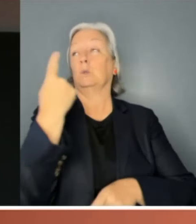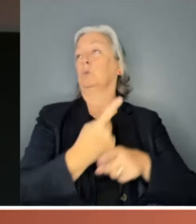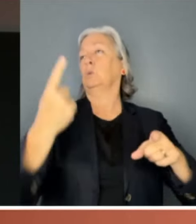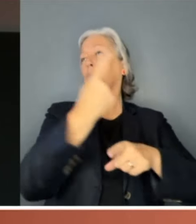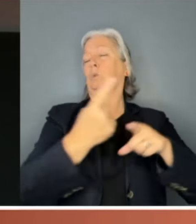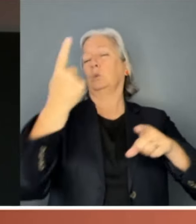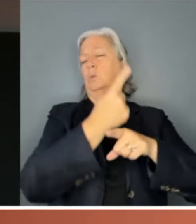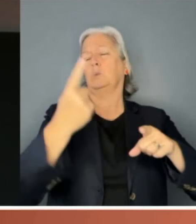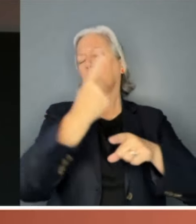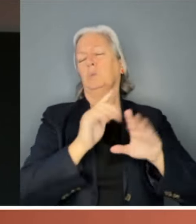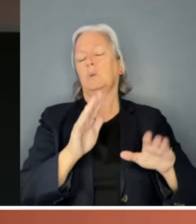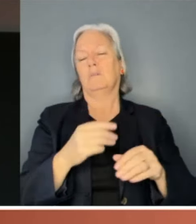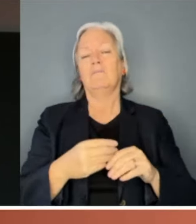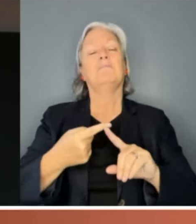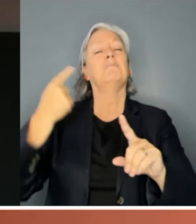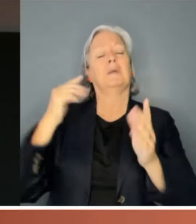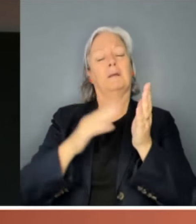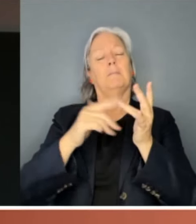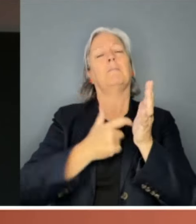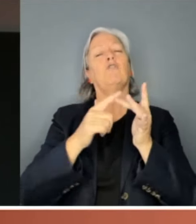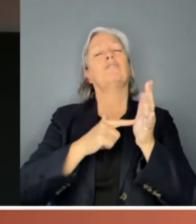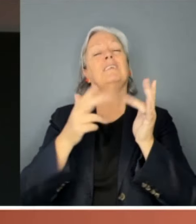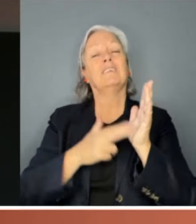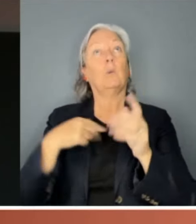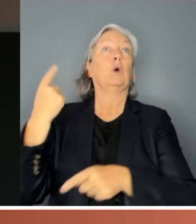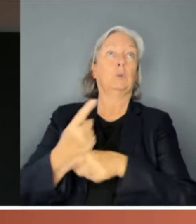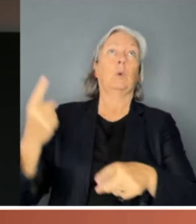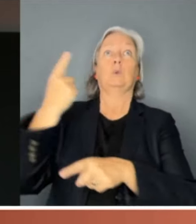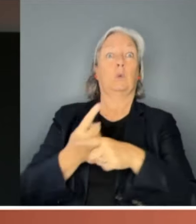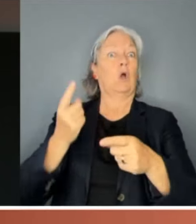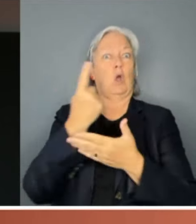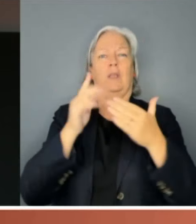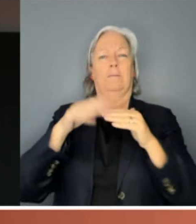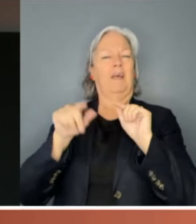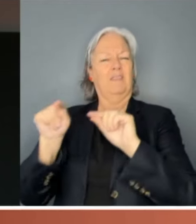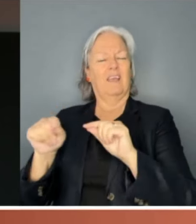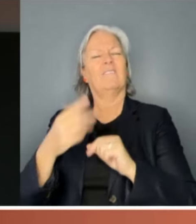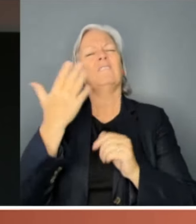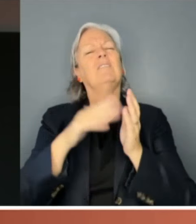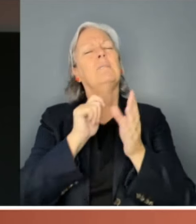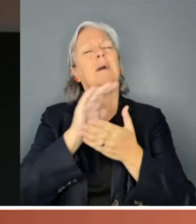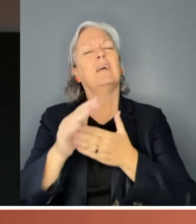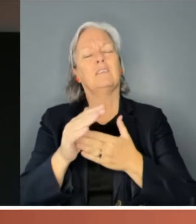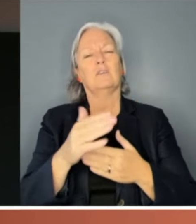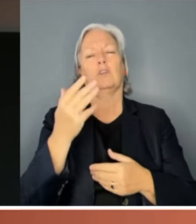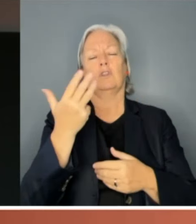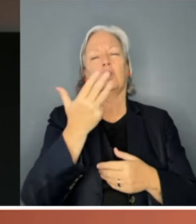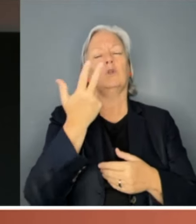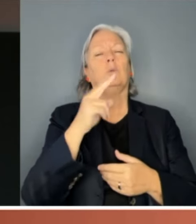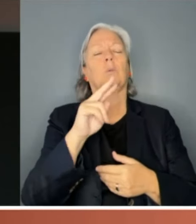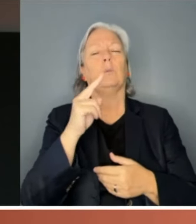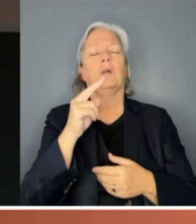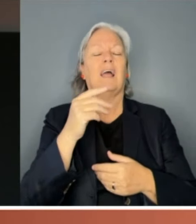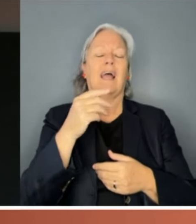few years of the Morrison Government, it seemed to be all we were talking about. On the 15th of March 2021, over 100,000 women